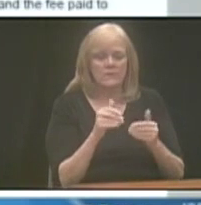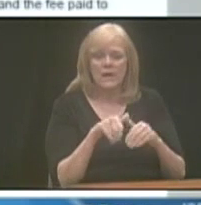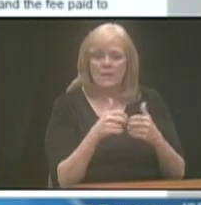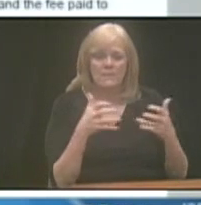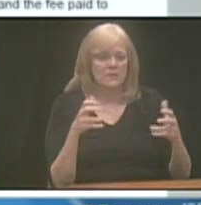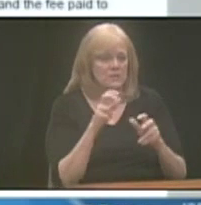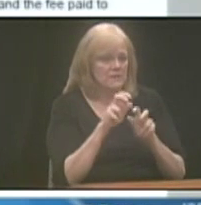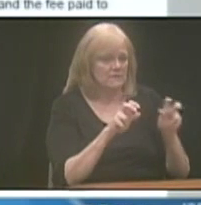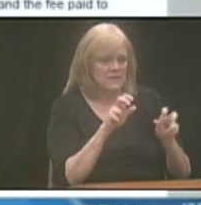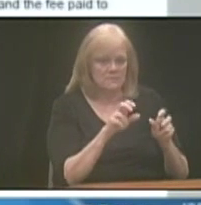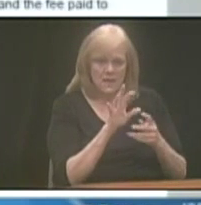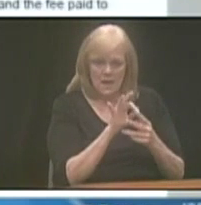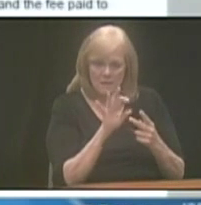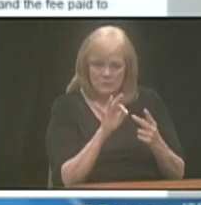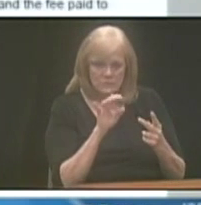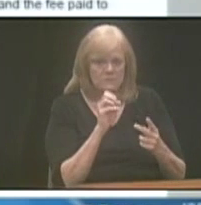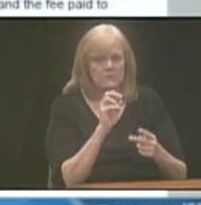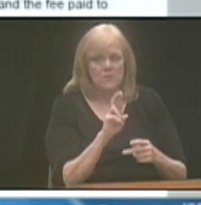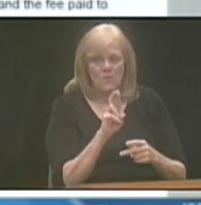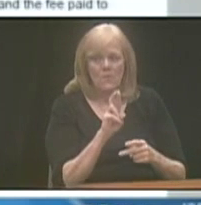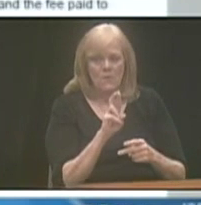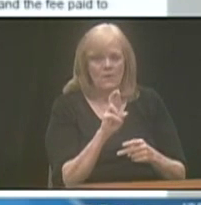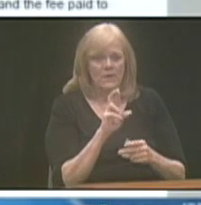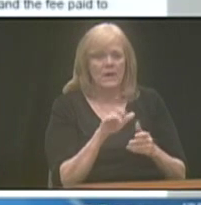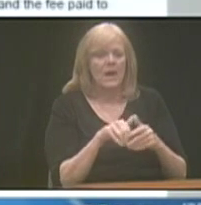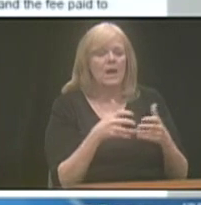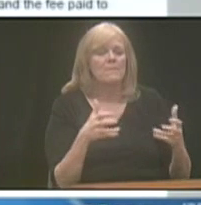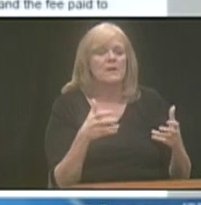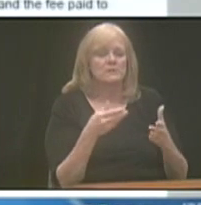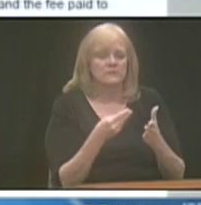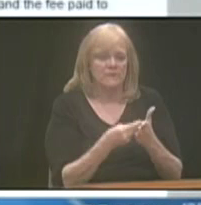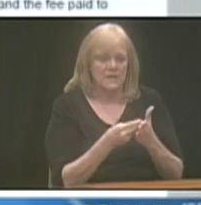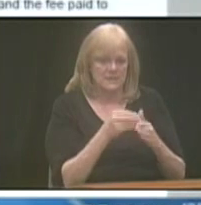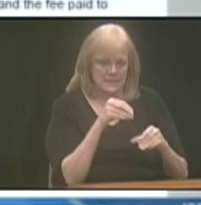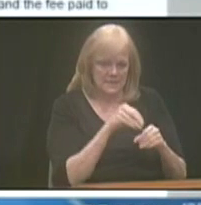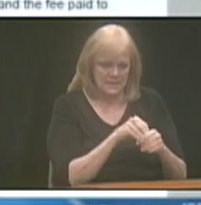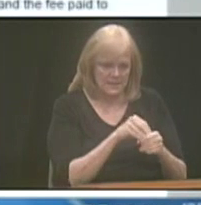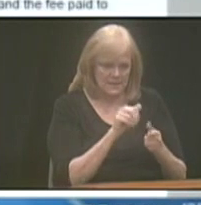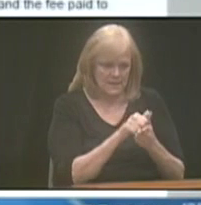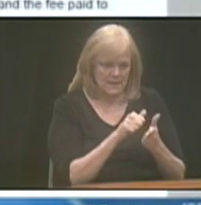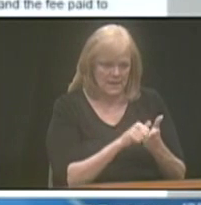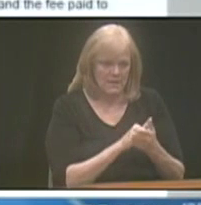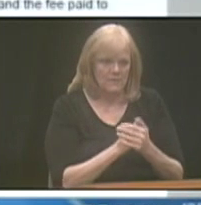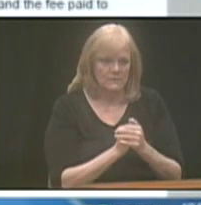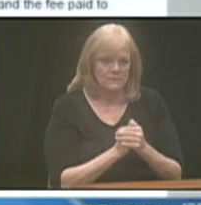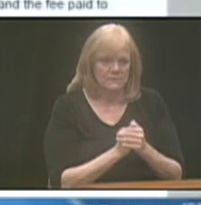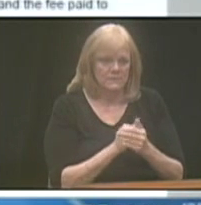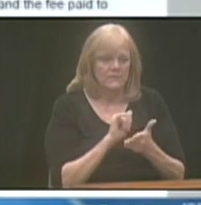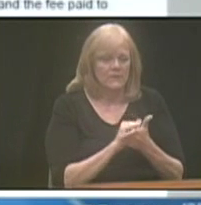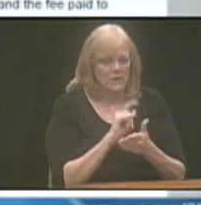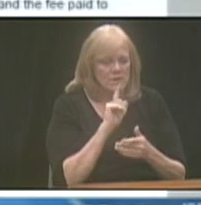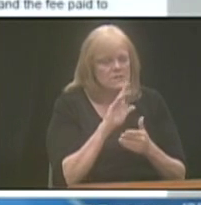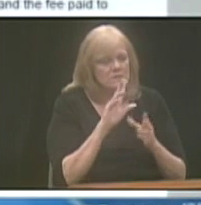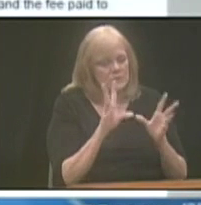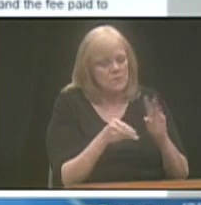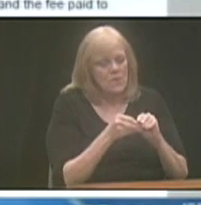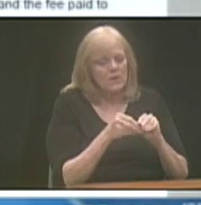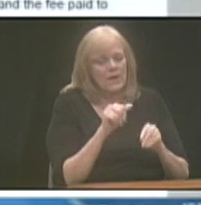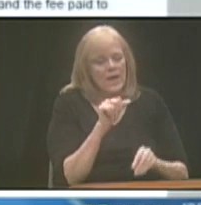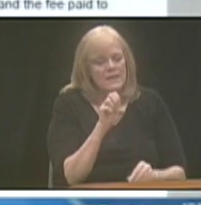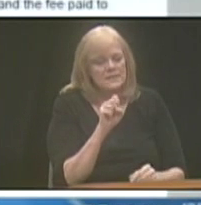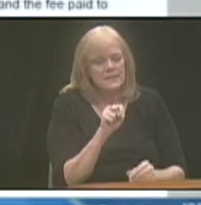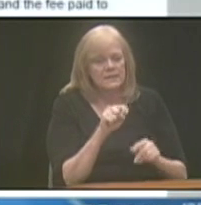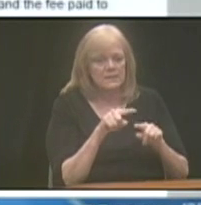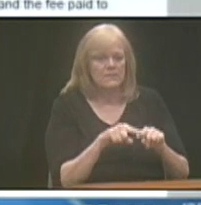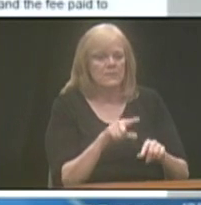number of investment options or the amount of funds in the account. There are also total asset base